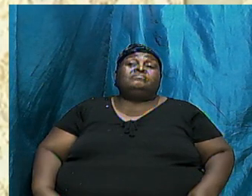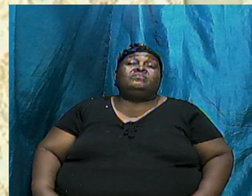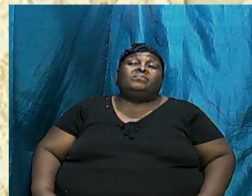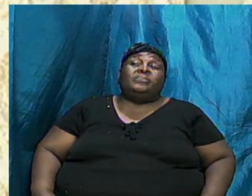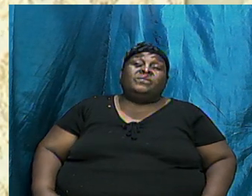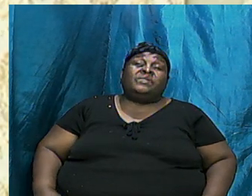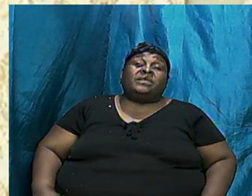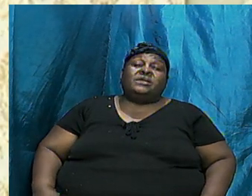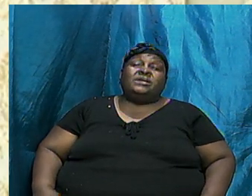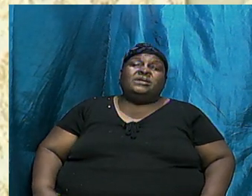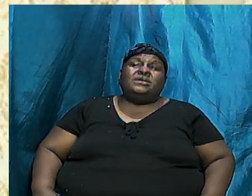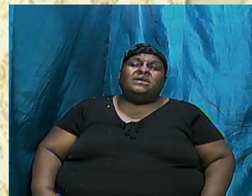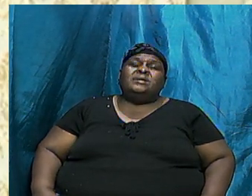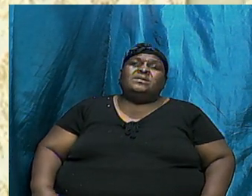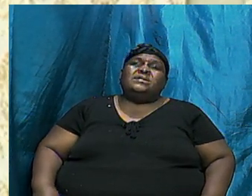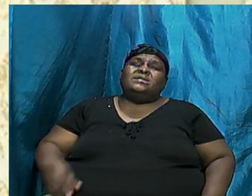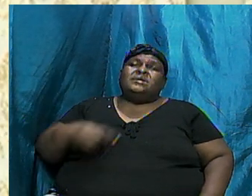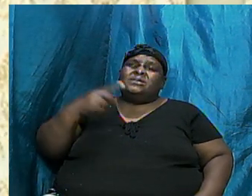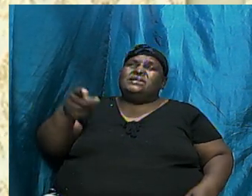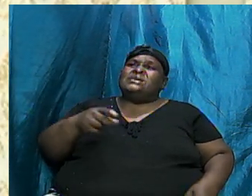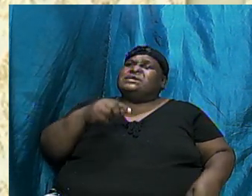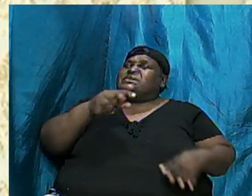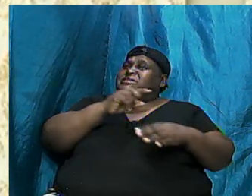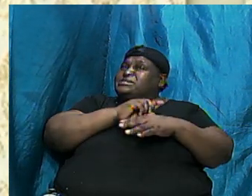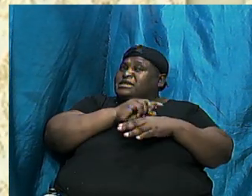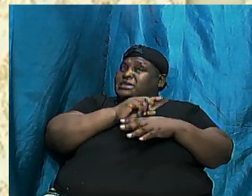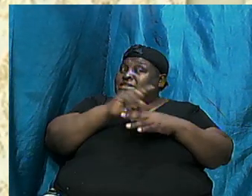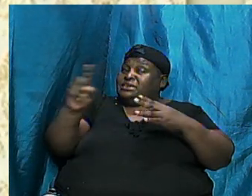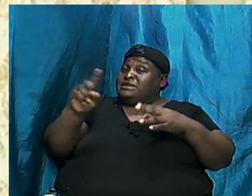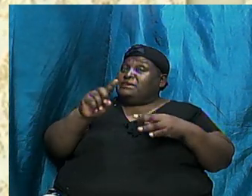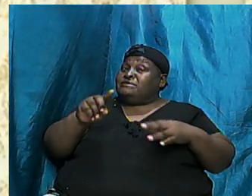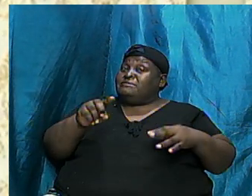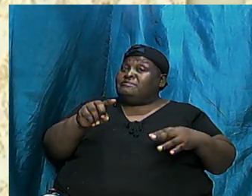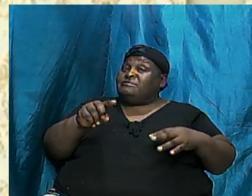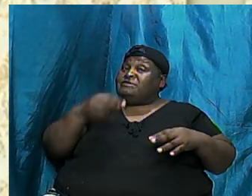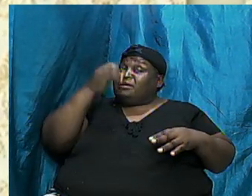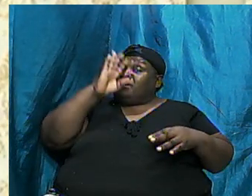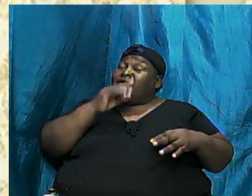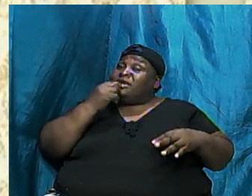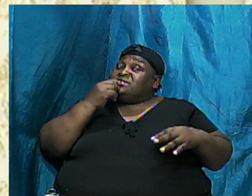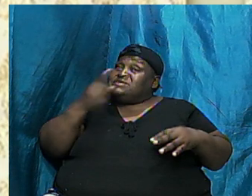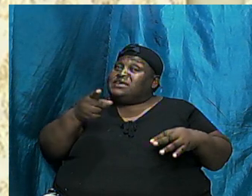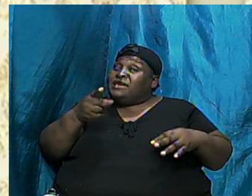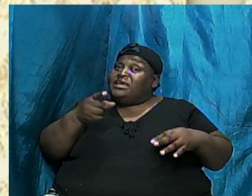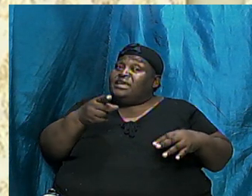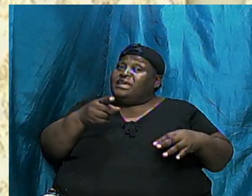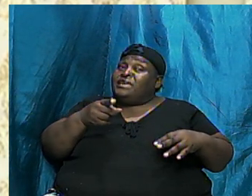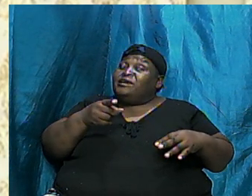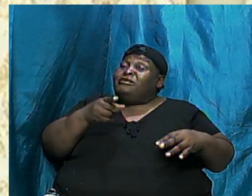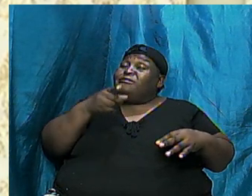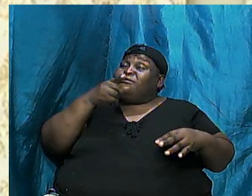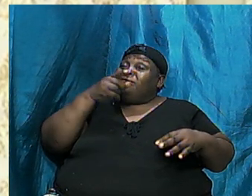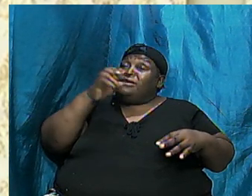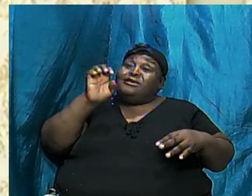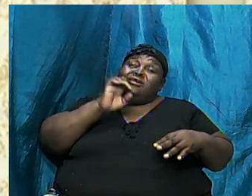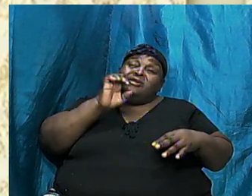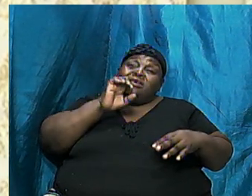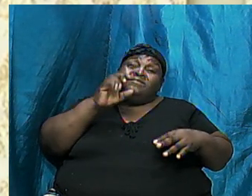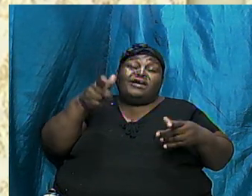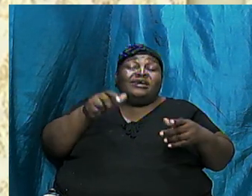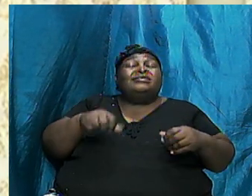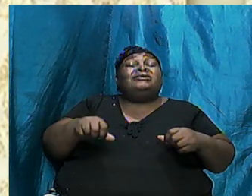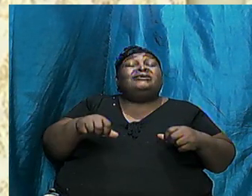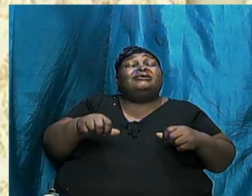said. And he said, did he say that you are going to, and he went on, and he outlined